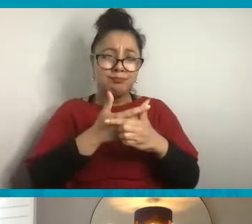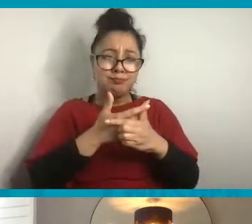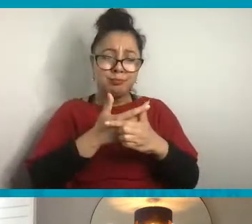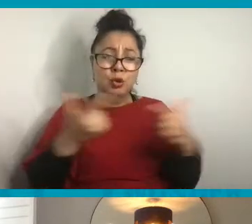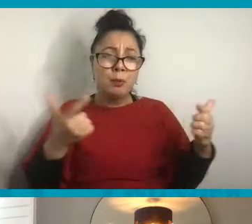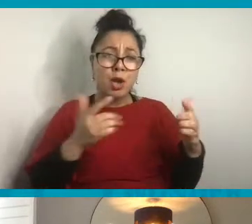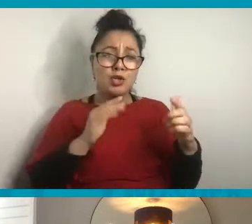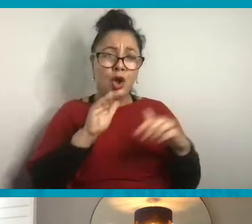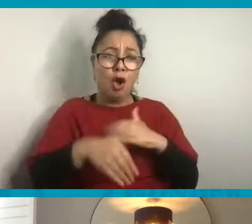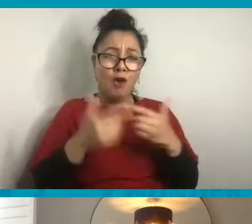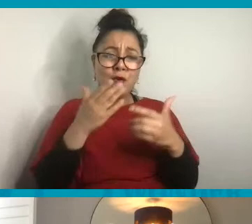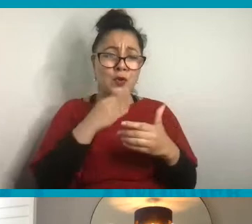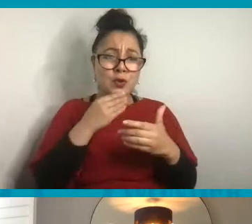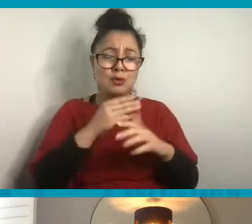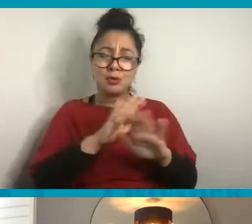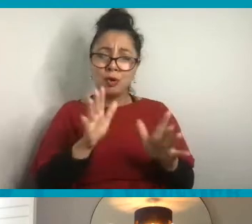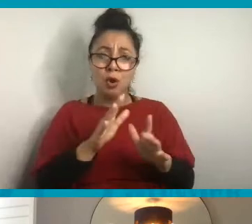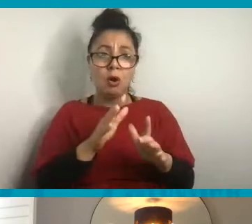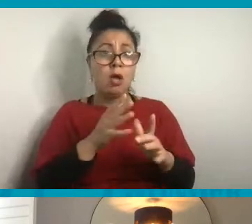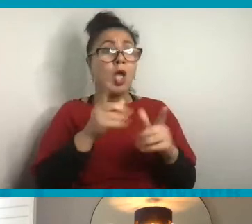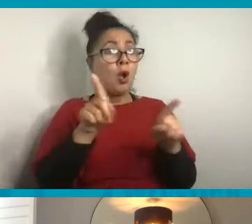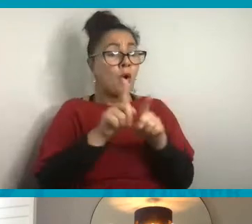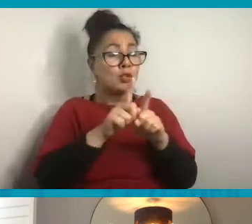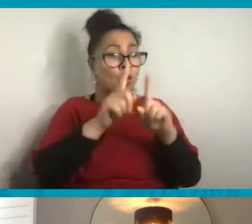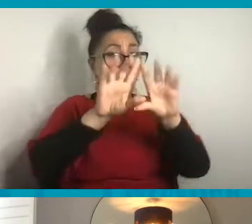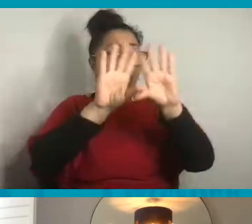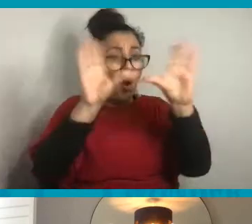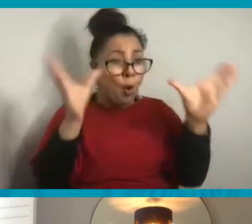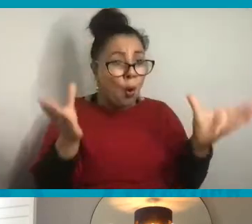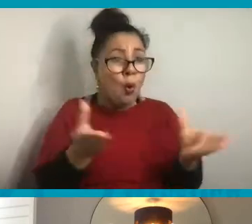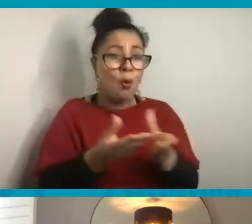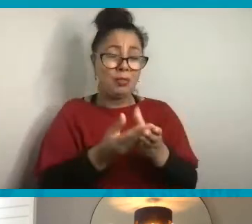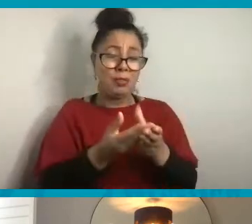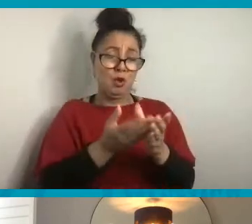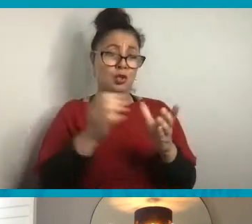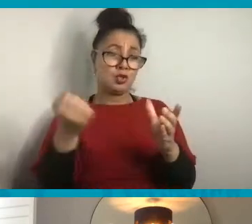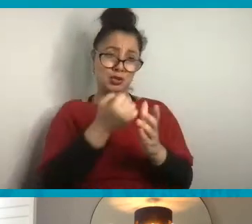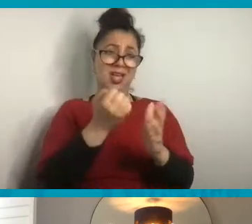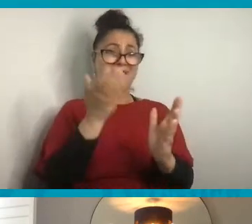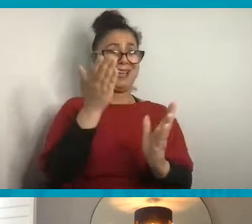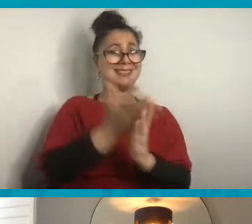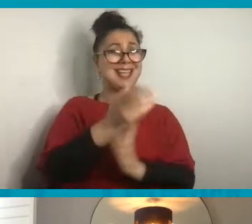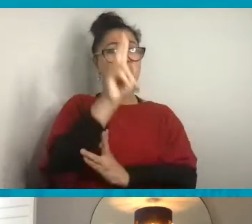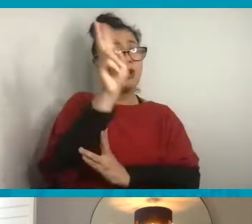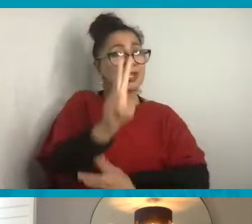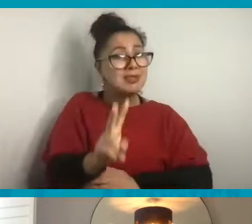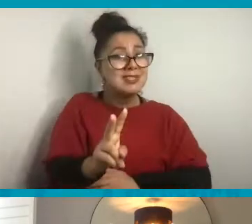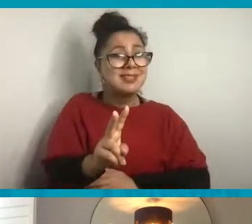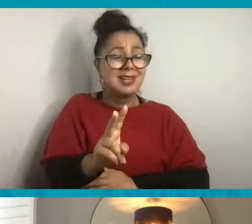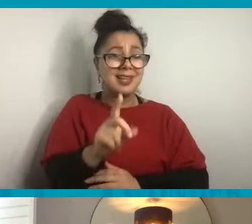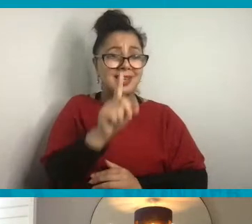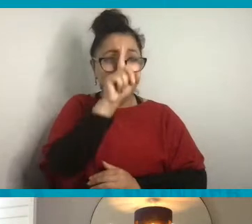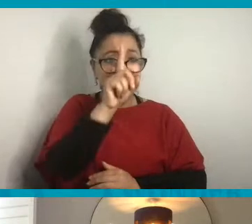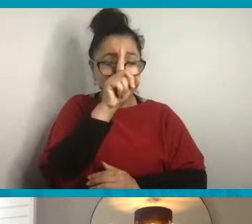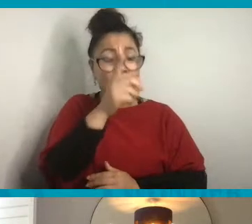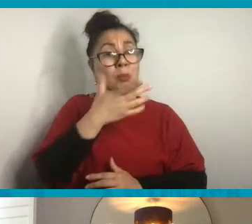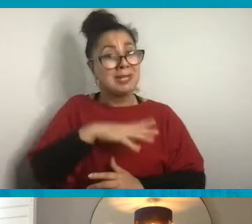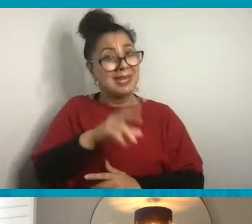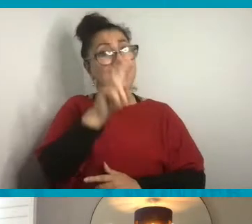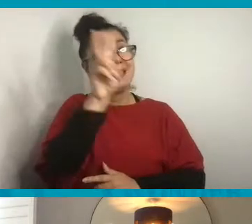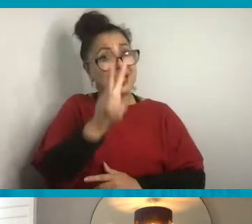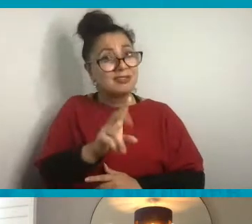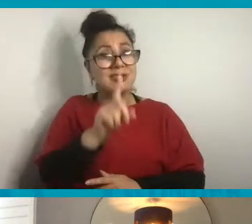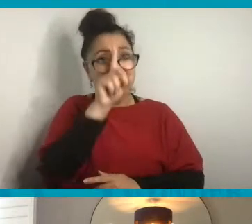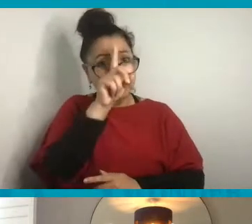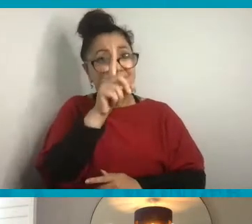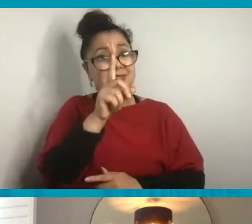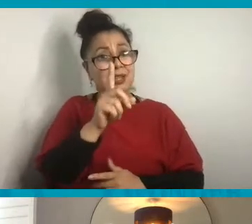have access to electricity, because we need energy for everything, right, like that power